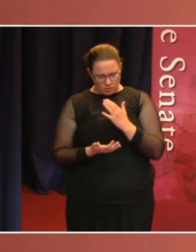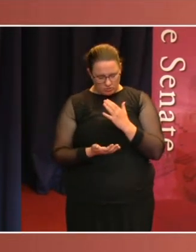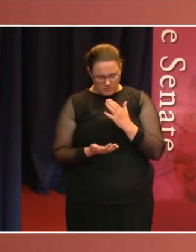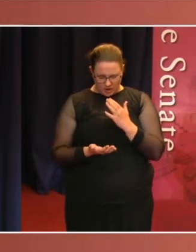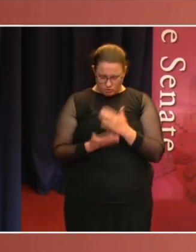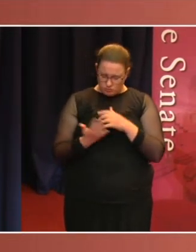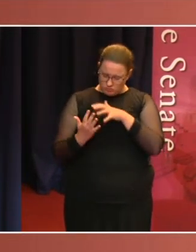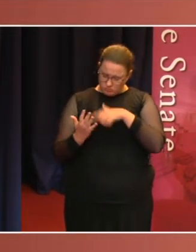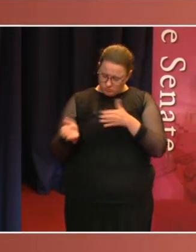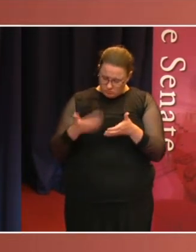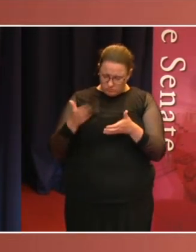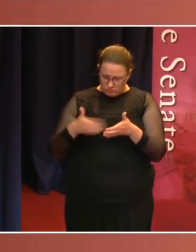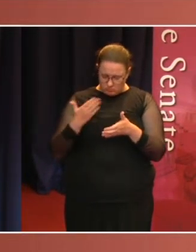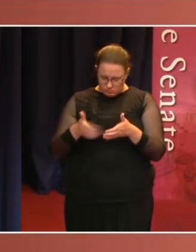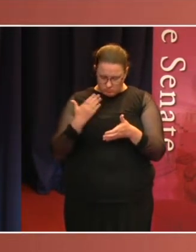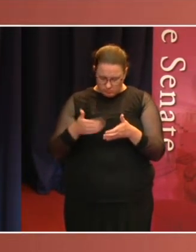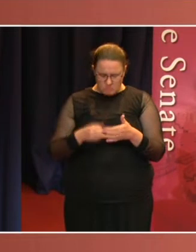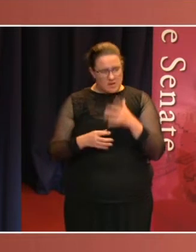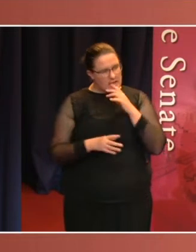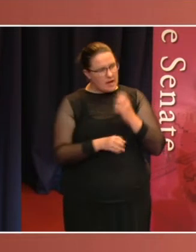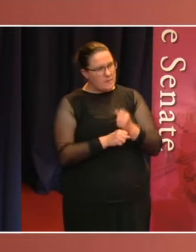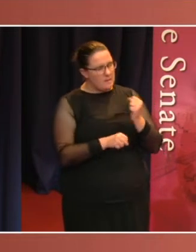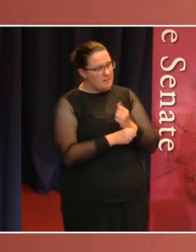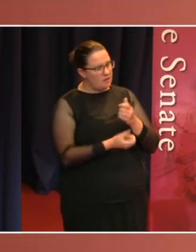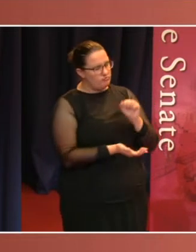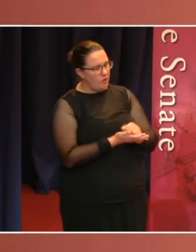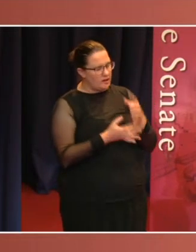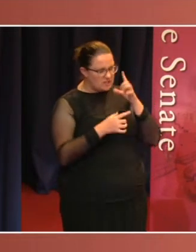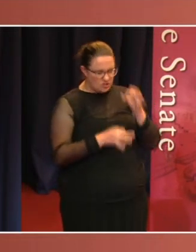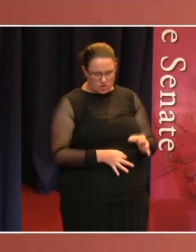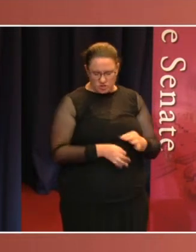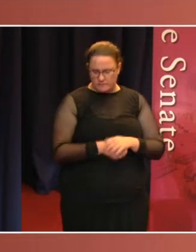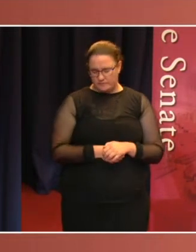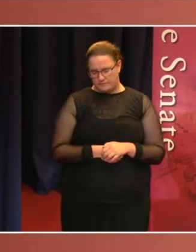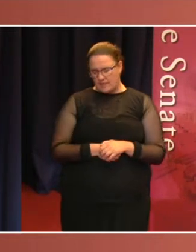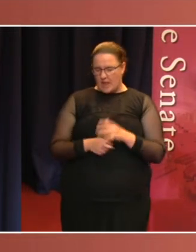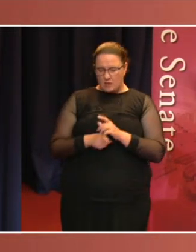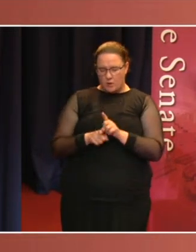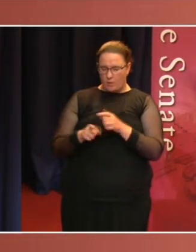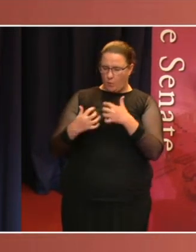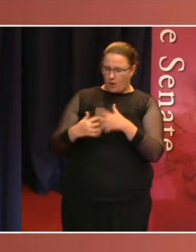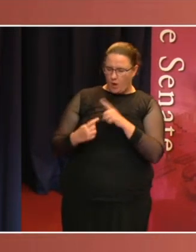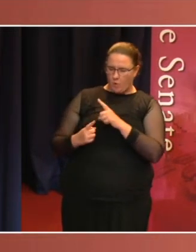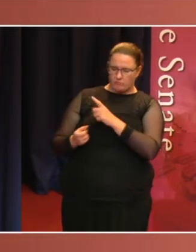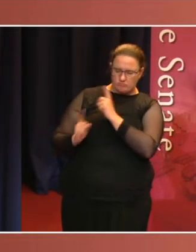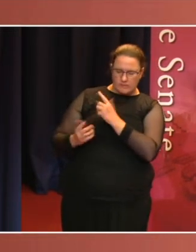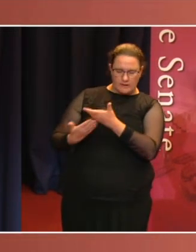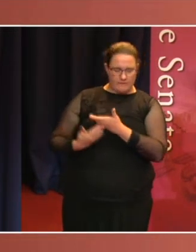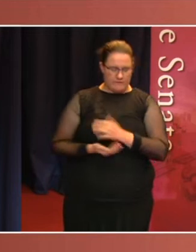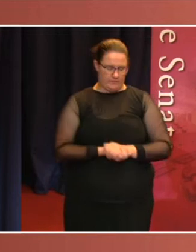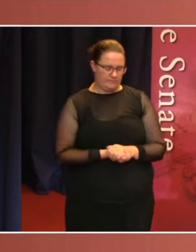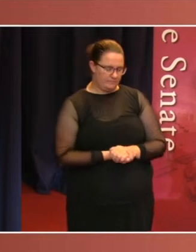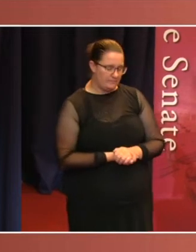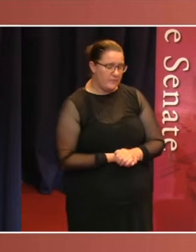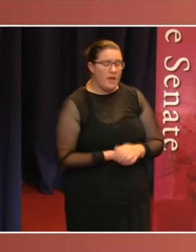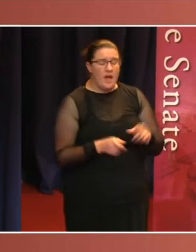taking. The Senate has also been the Parliament's ideas bank, introducing good ideas, sensible policies and